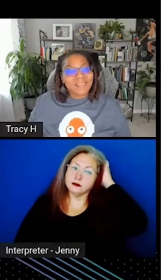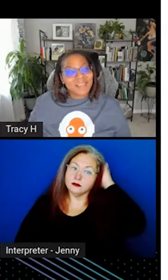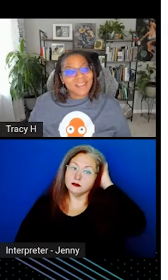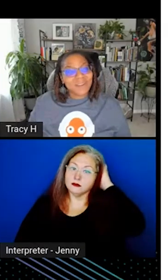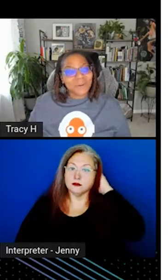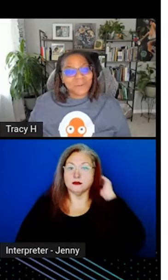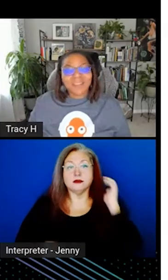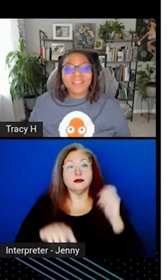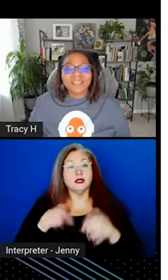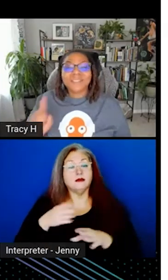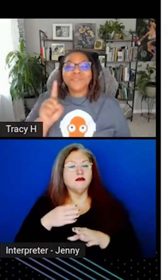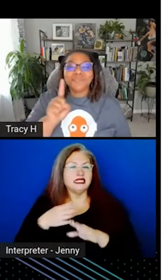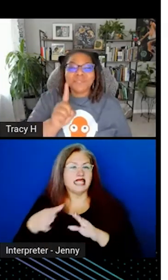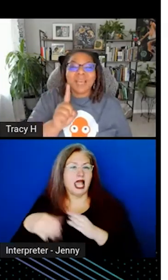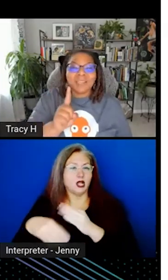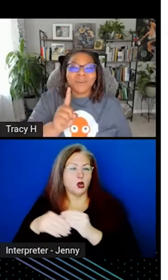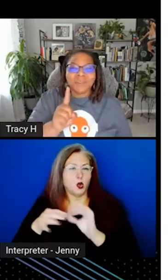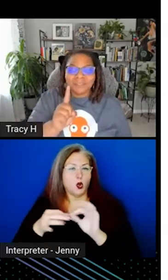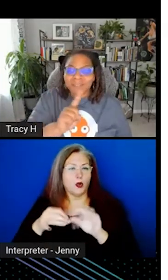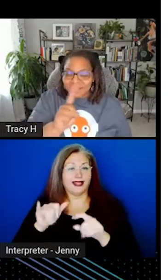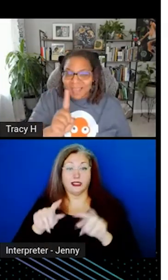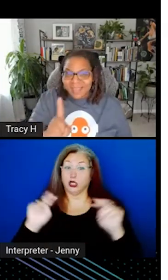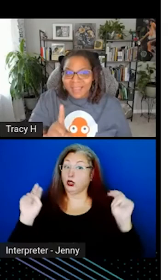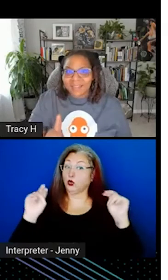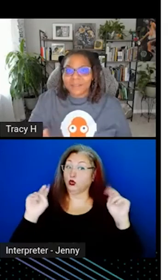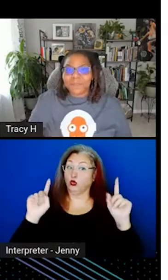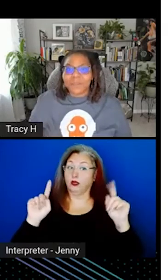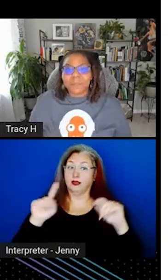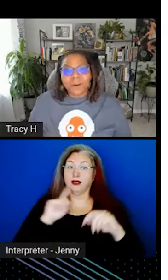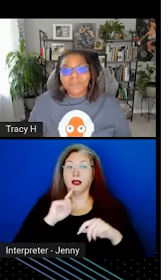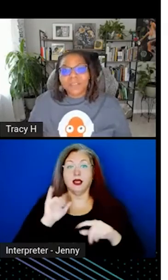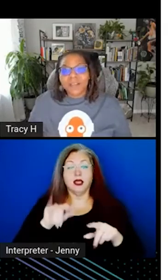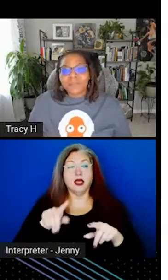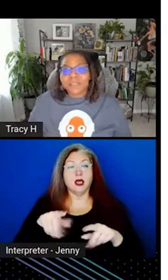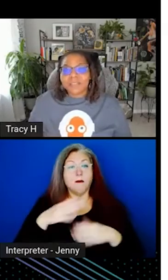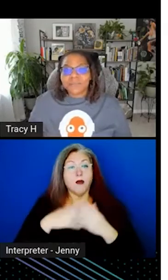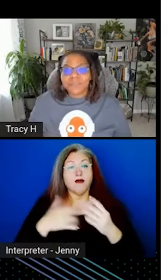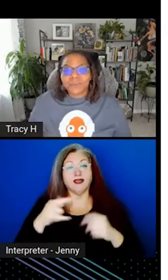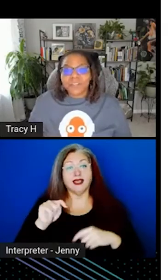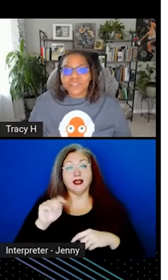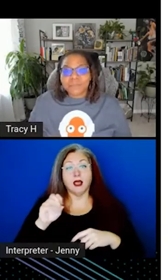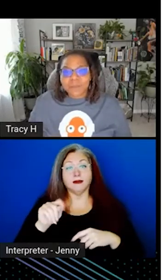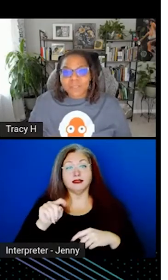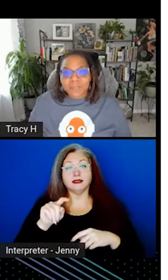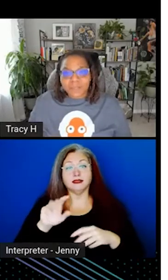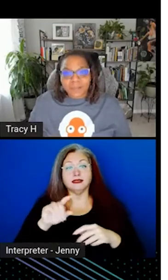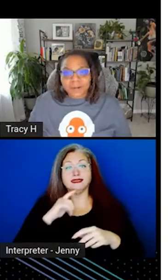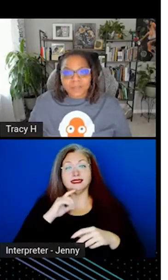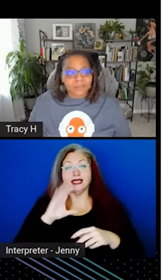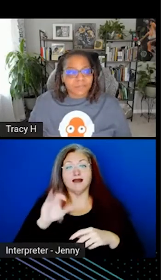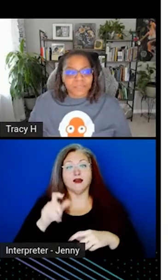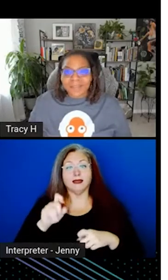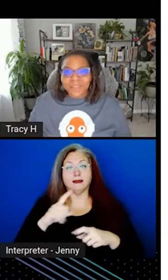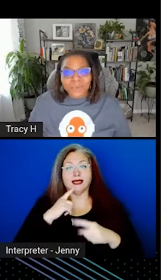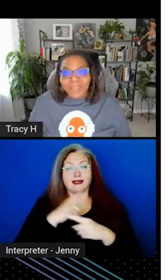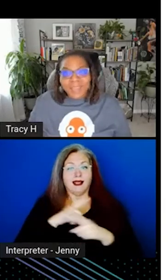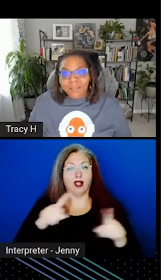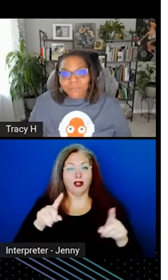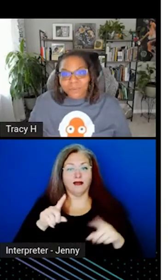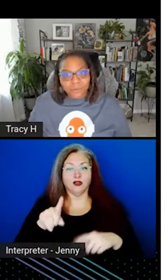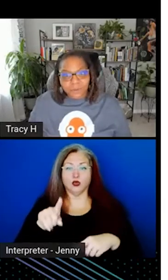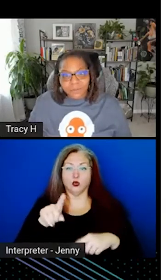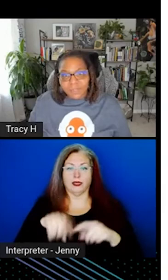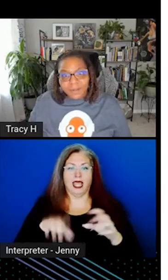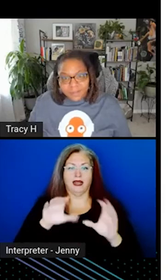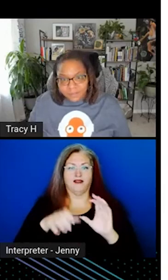And side note, and this is a neutral side note at that, part of GitOps says configuration must be declarative. You can't